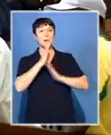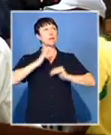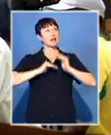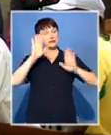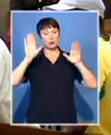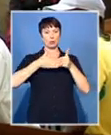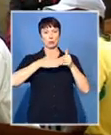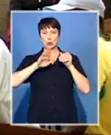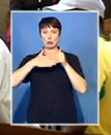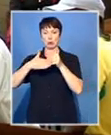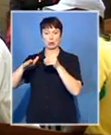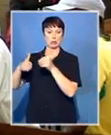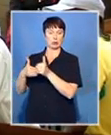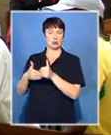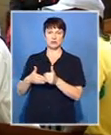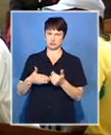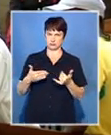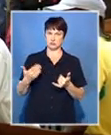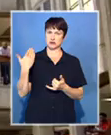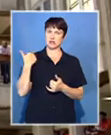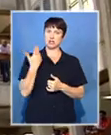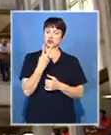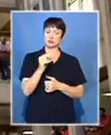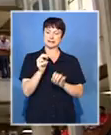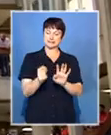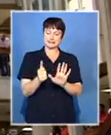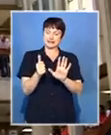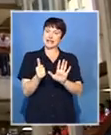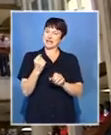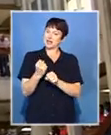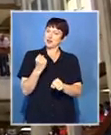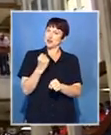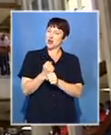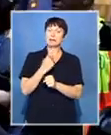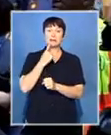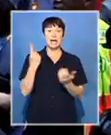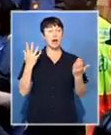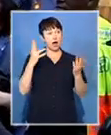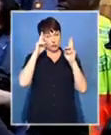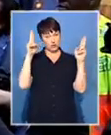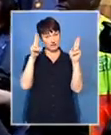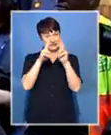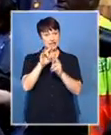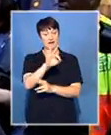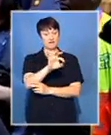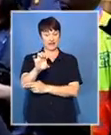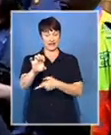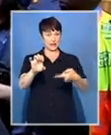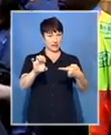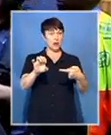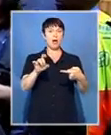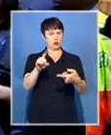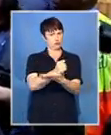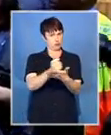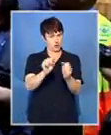At the beginning of the 2016 academic year, universities nationally allowed all students to register, on condition